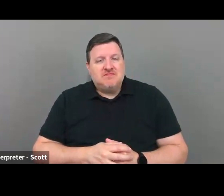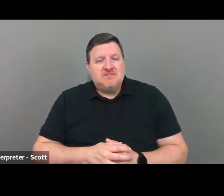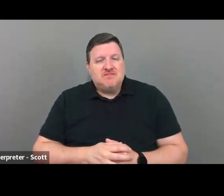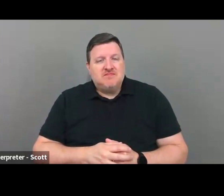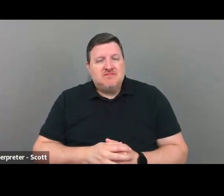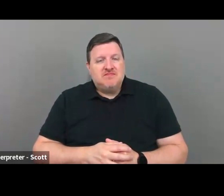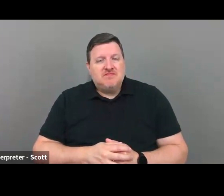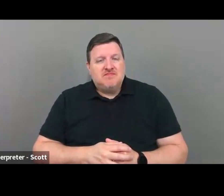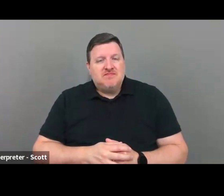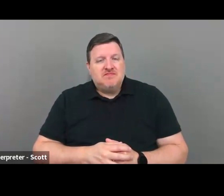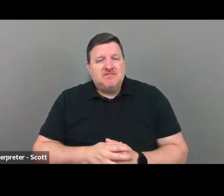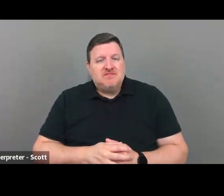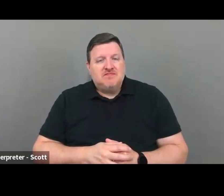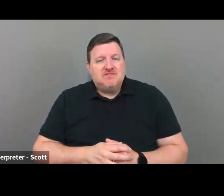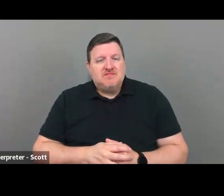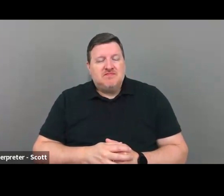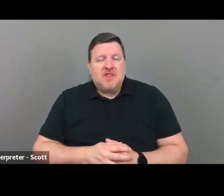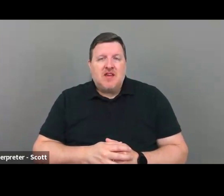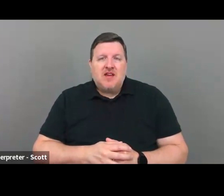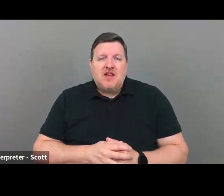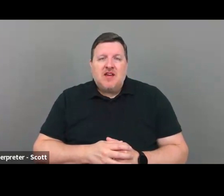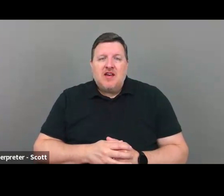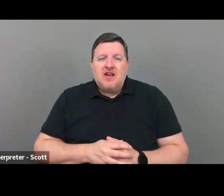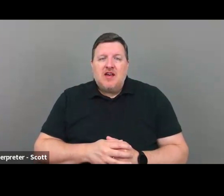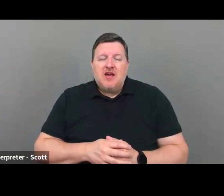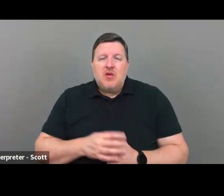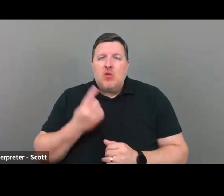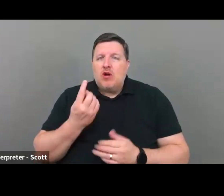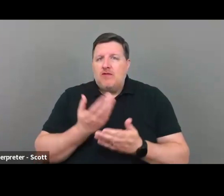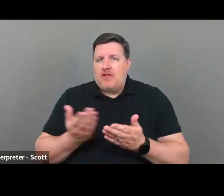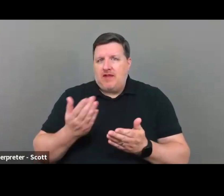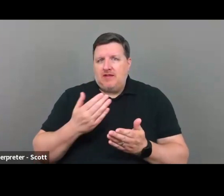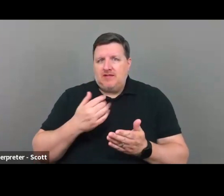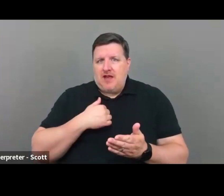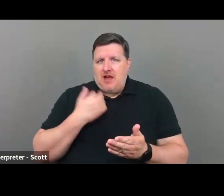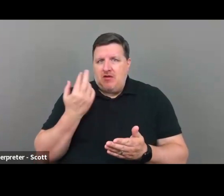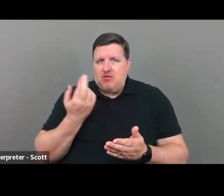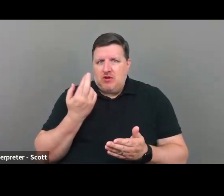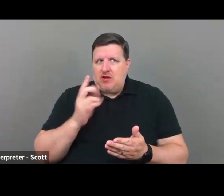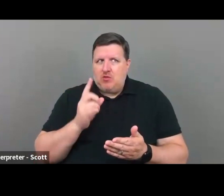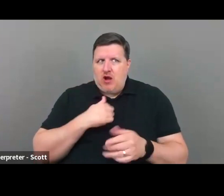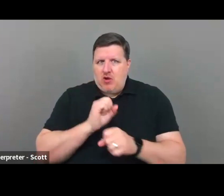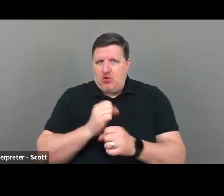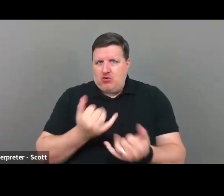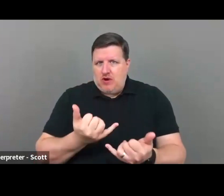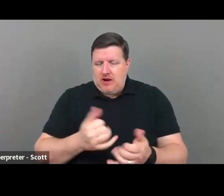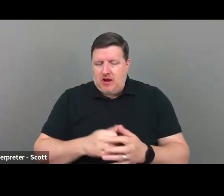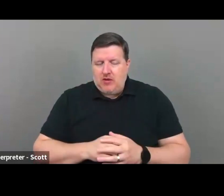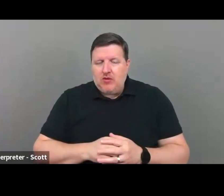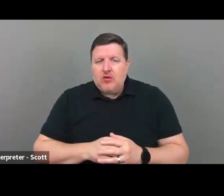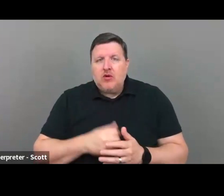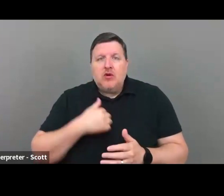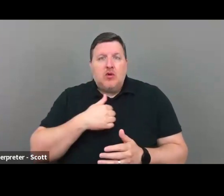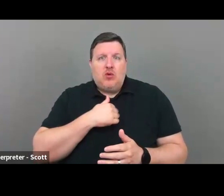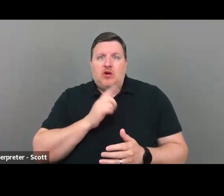uh, uh, that like one of the things that I found at, um, where I work right now. So we are